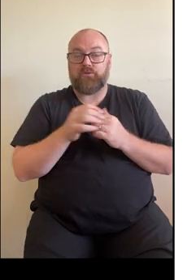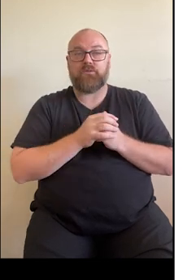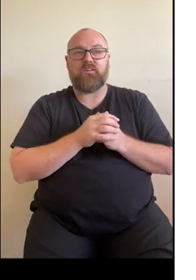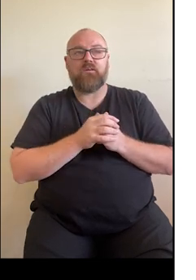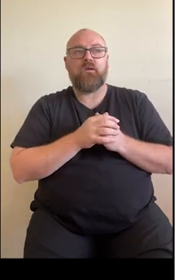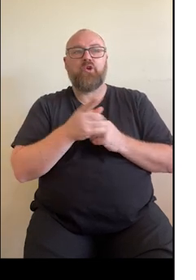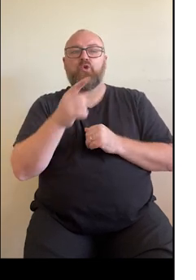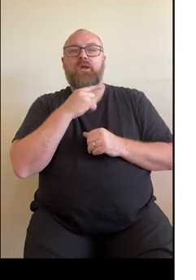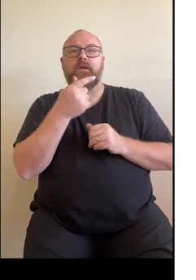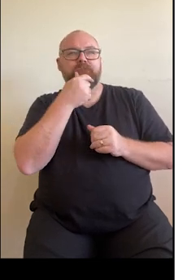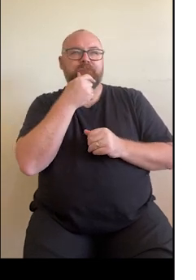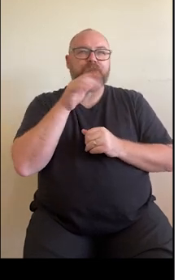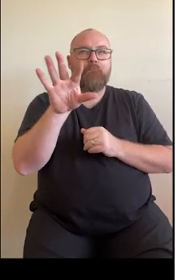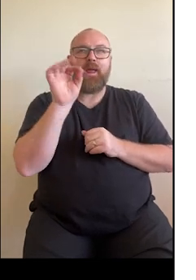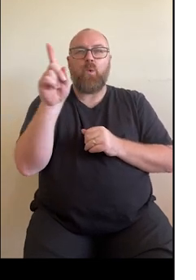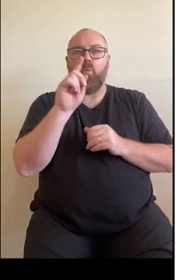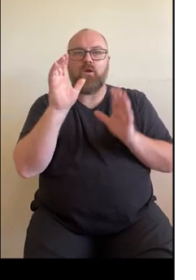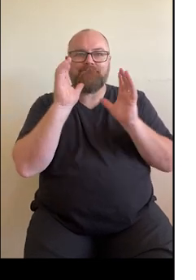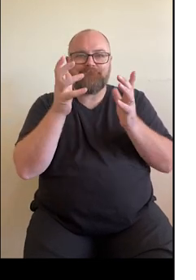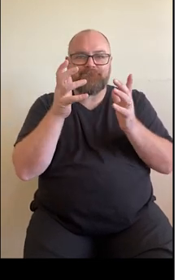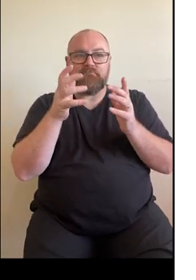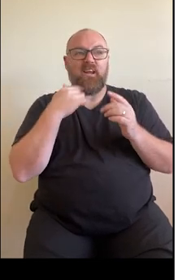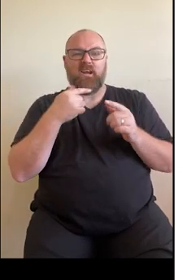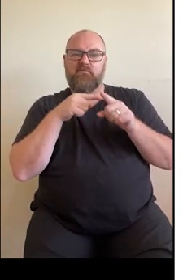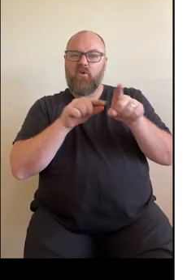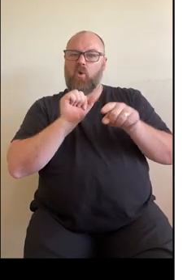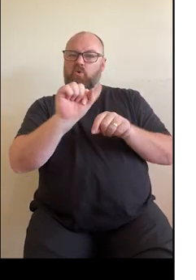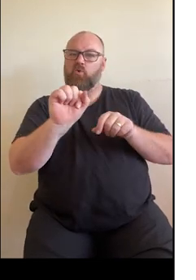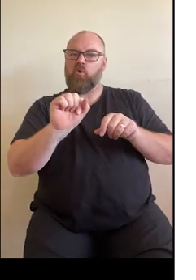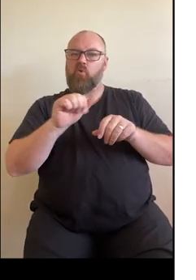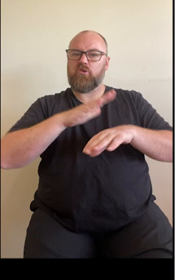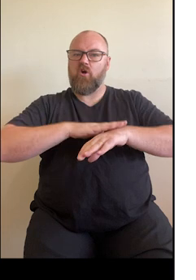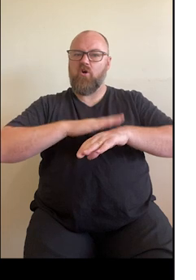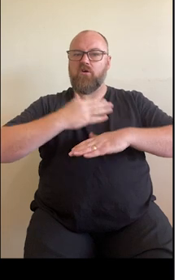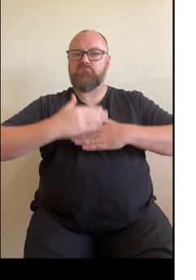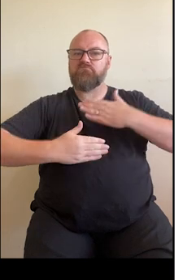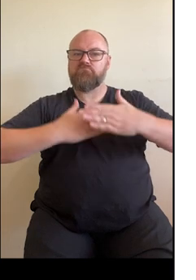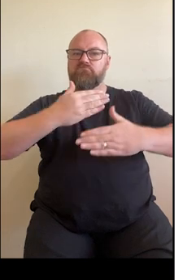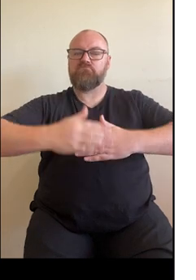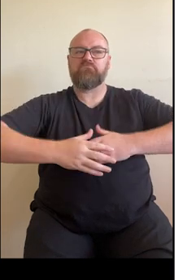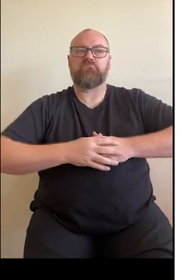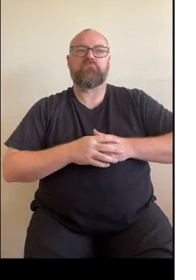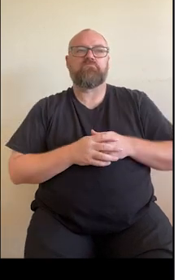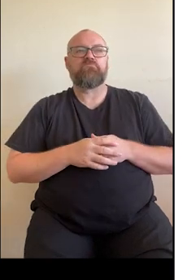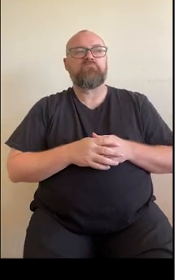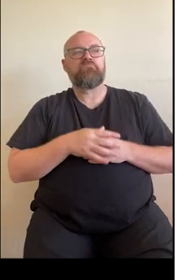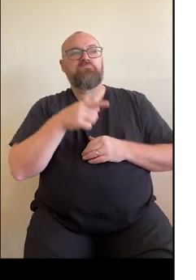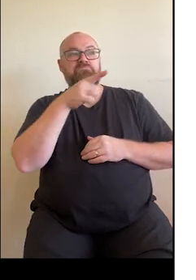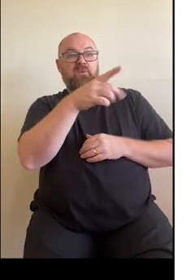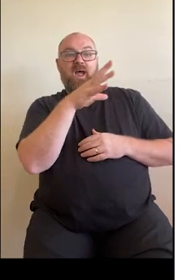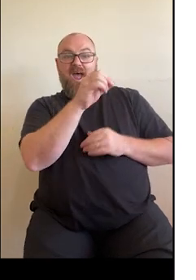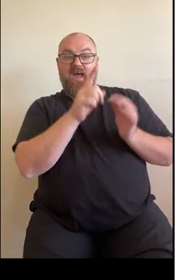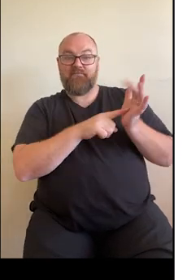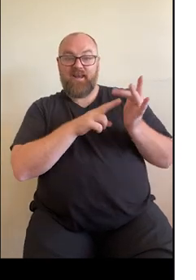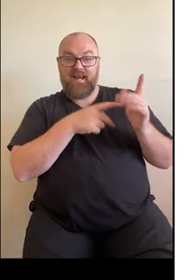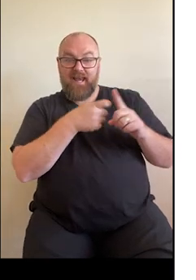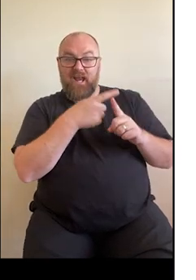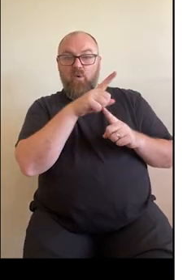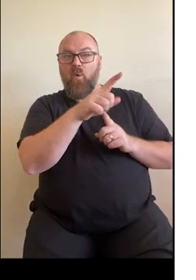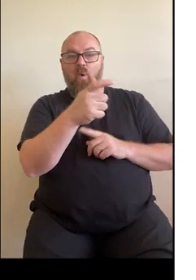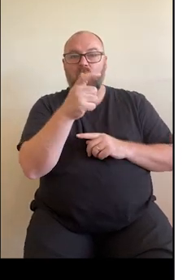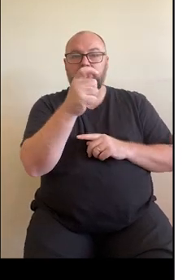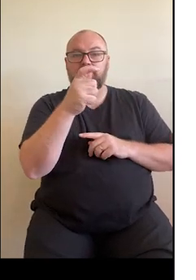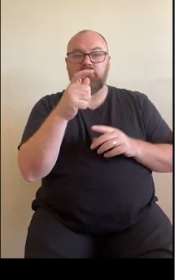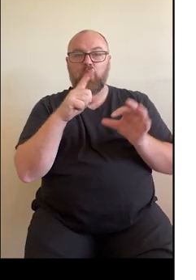interests you the most and do these at your own pace. So just you can use the hyperlink there at the bottom of the image, or